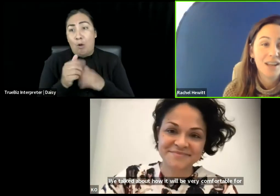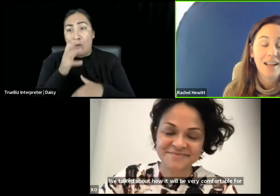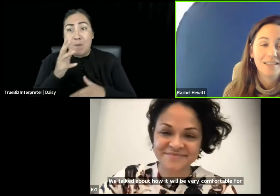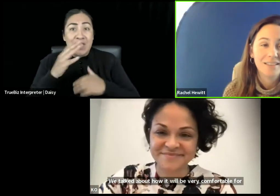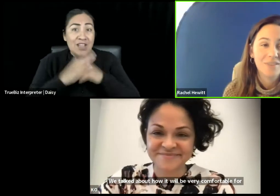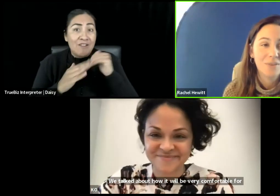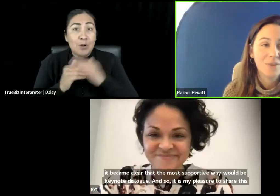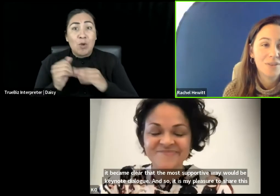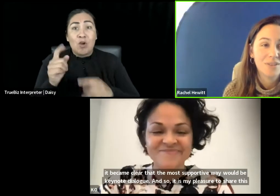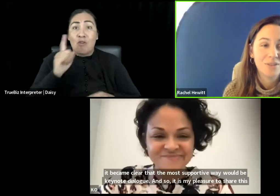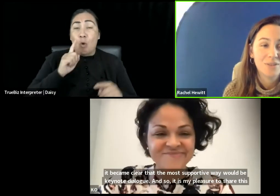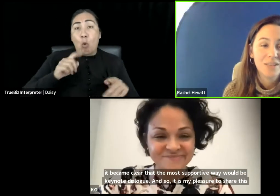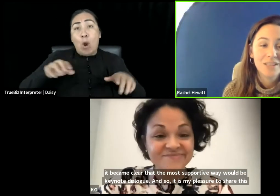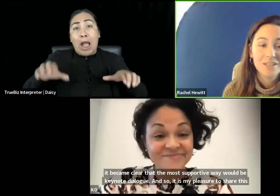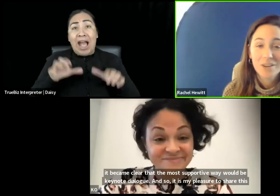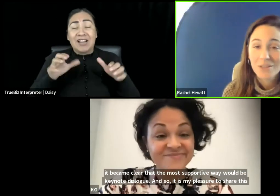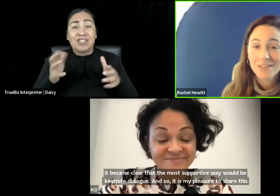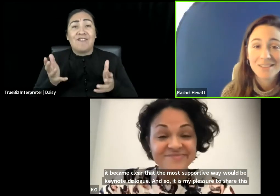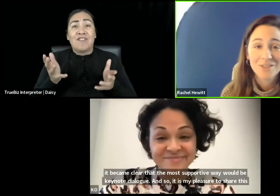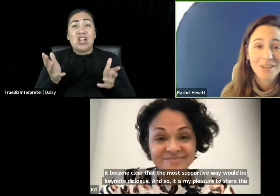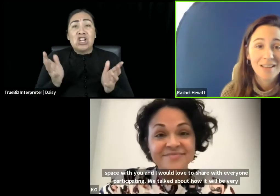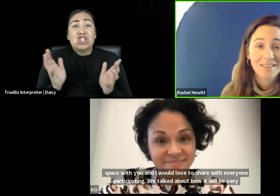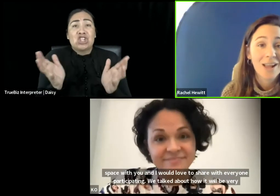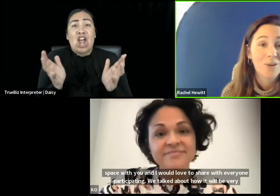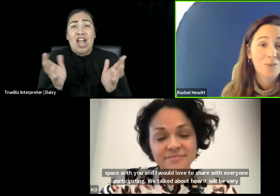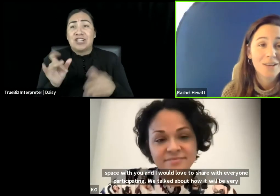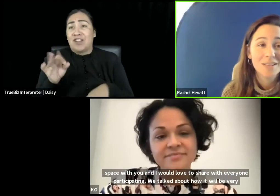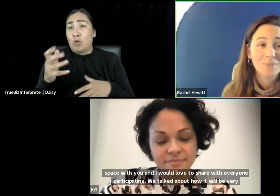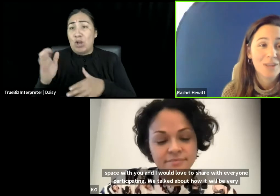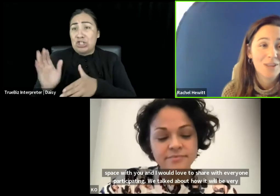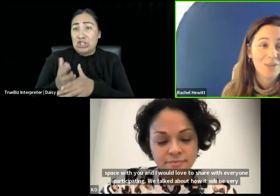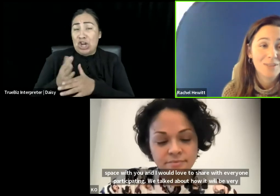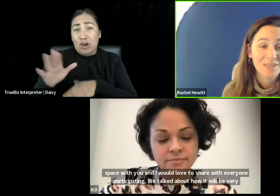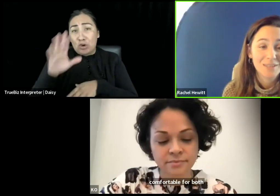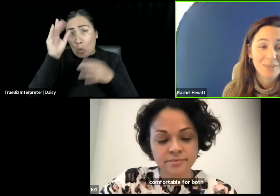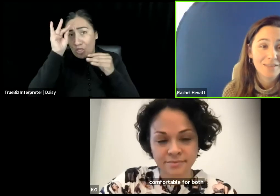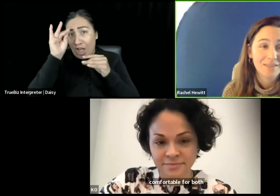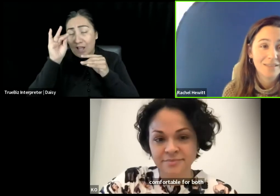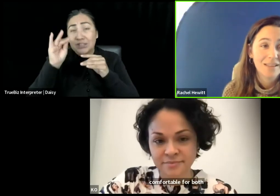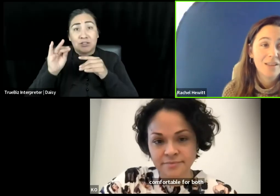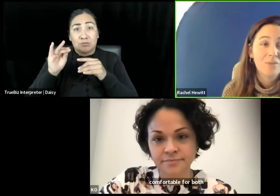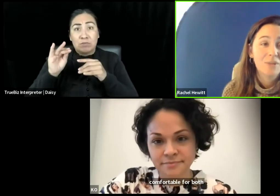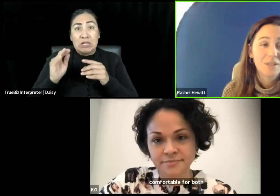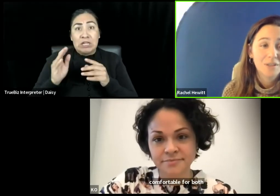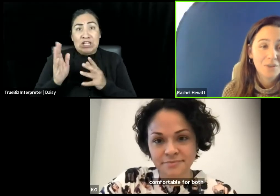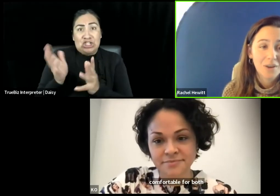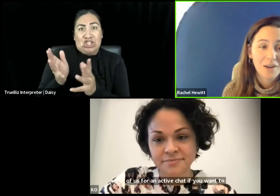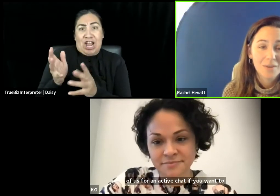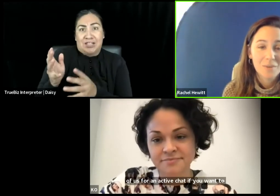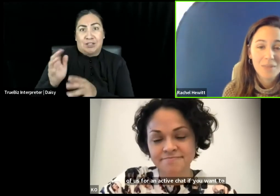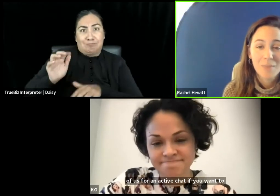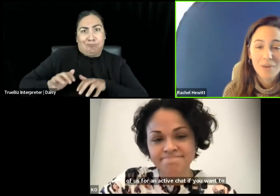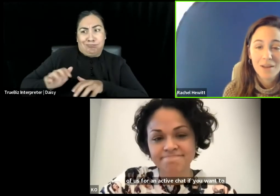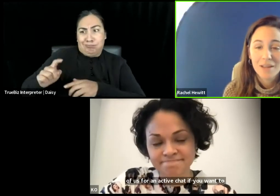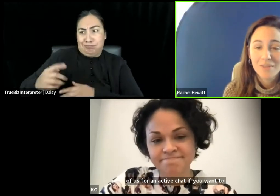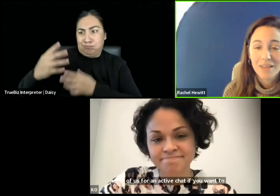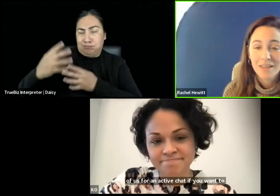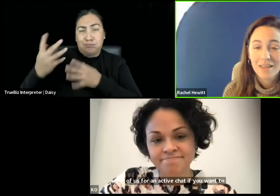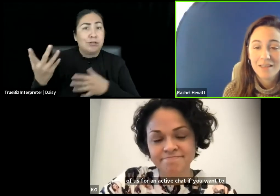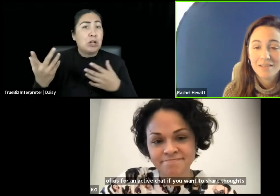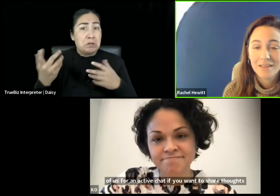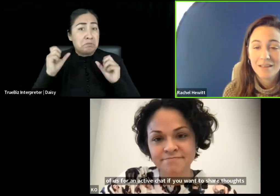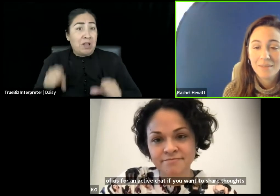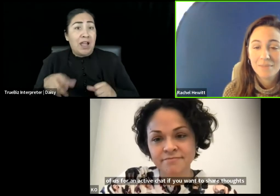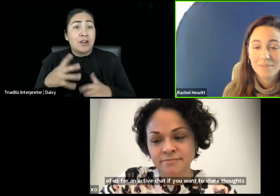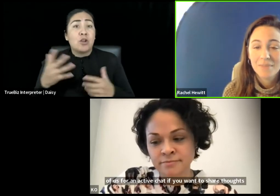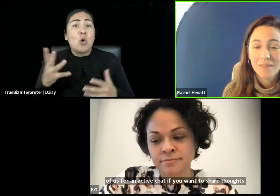active chat. If you want to share thoughts in the chat now, what is bringing you into this space? What's on your heart when we think about caregiving?